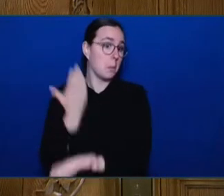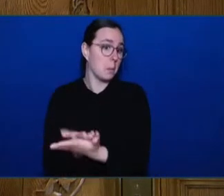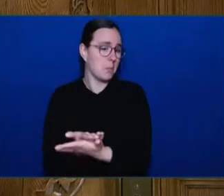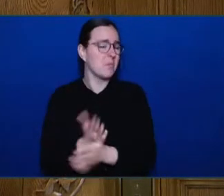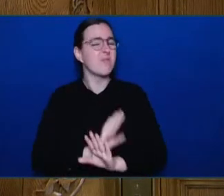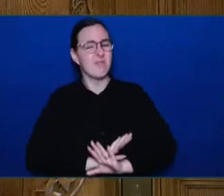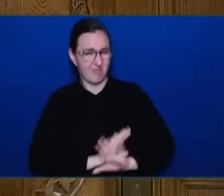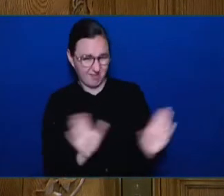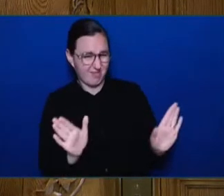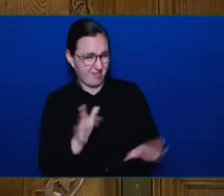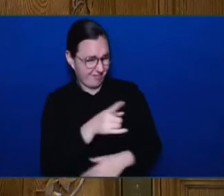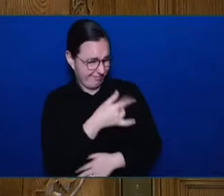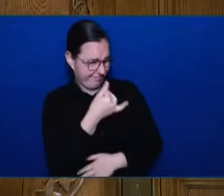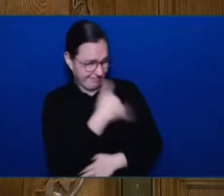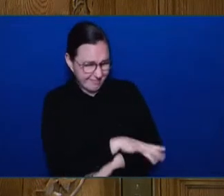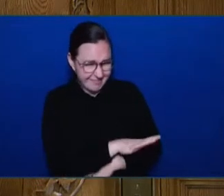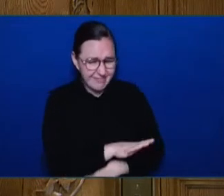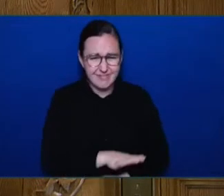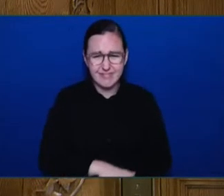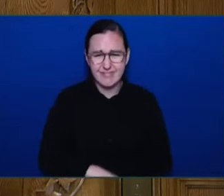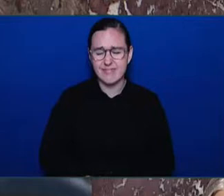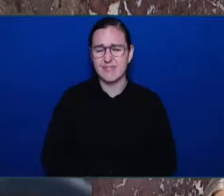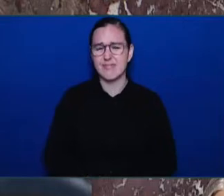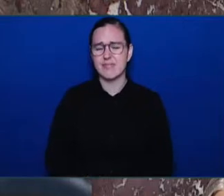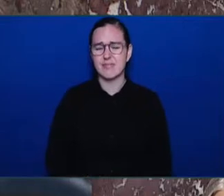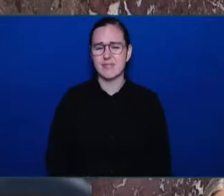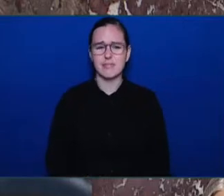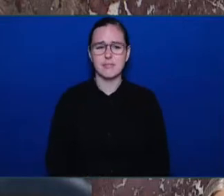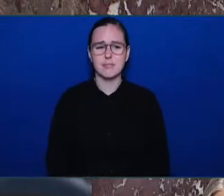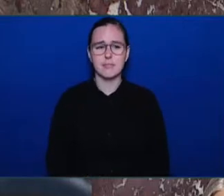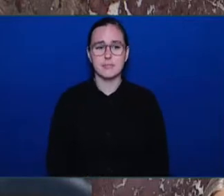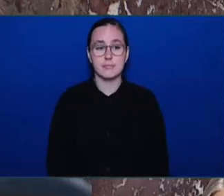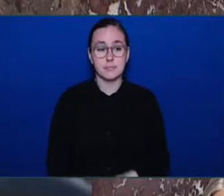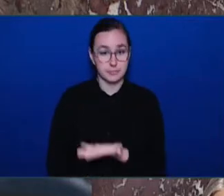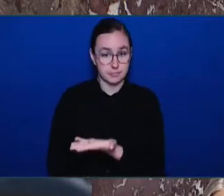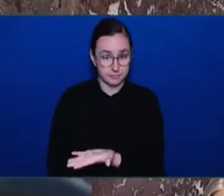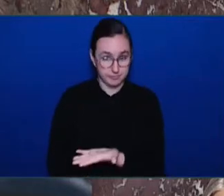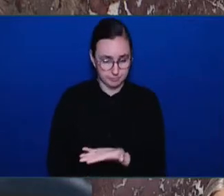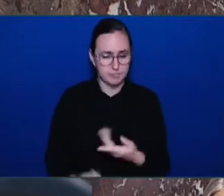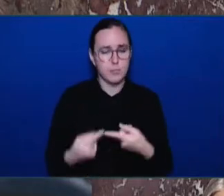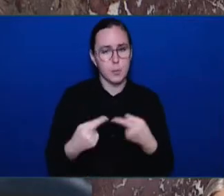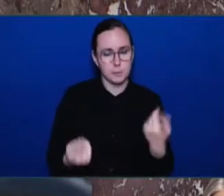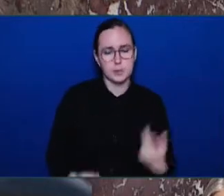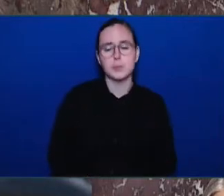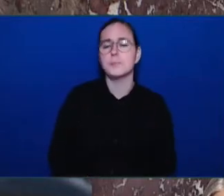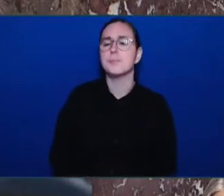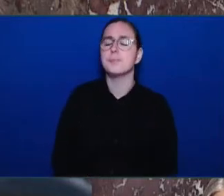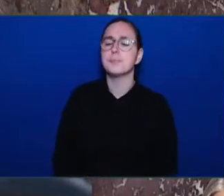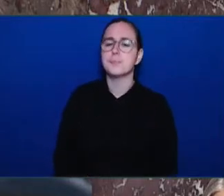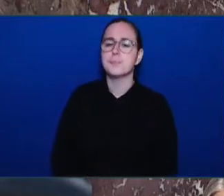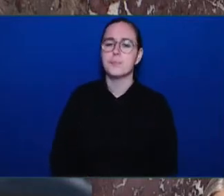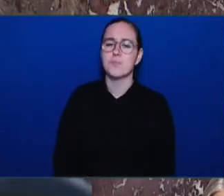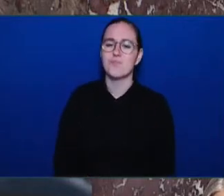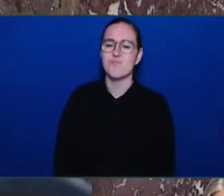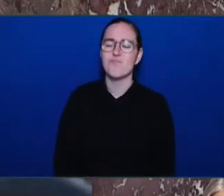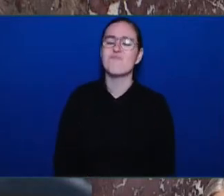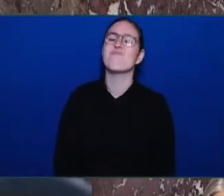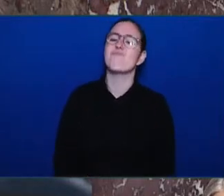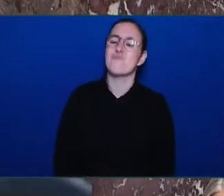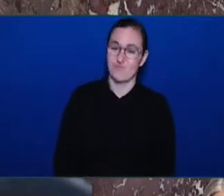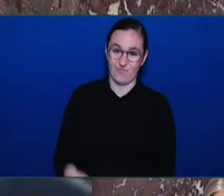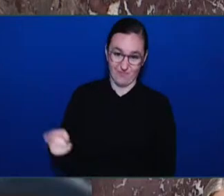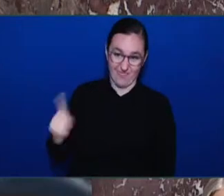Leader of the Official Opposition, supplemental. Thank you, Mr. Speaker. Well, that answer is part of the problem. It demonstrates exactly the problem we have,